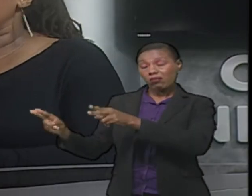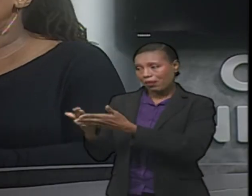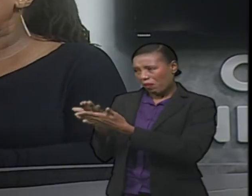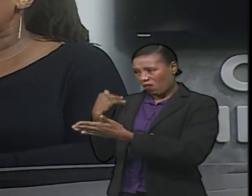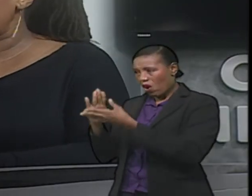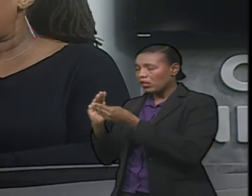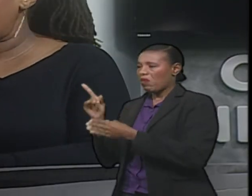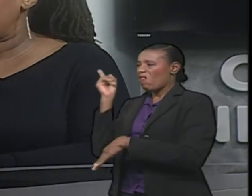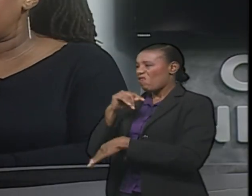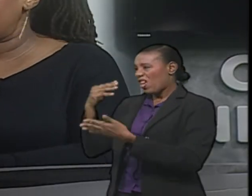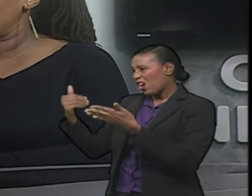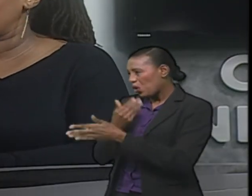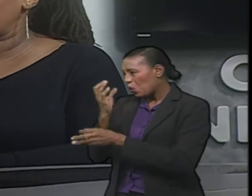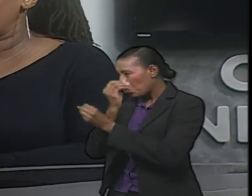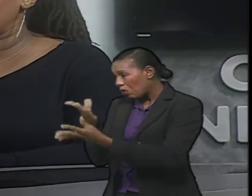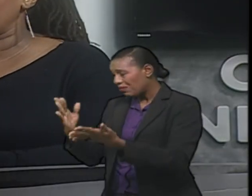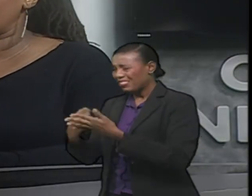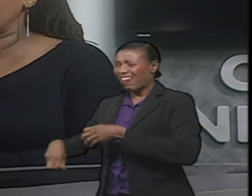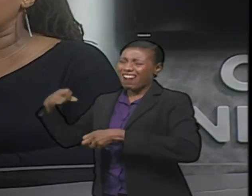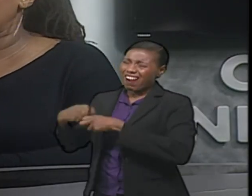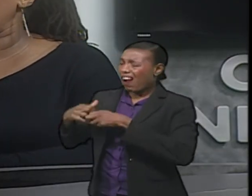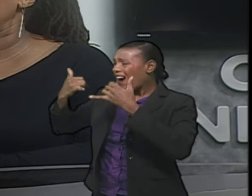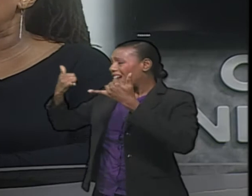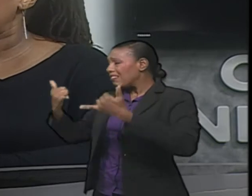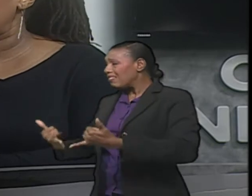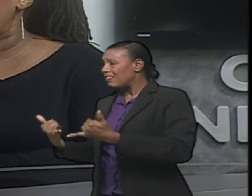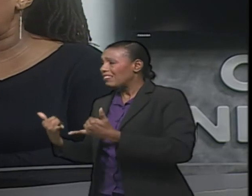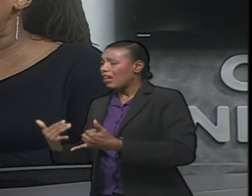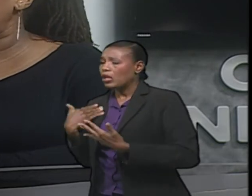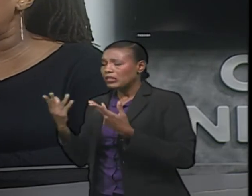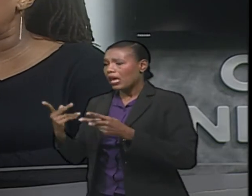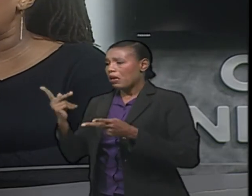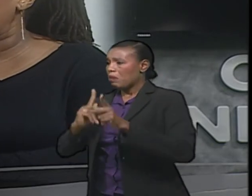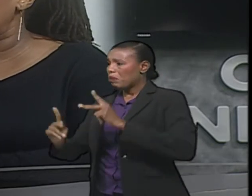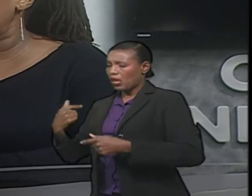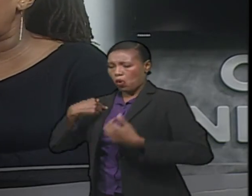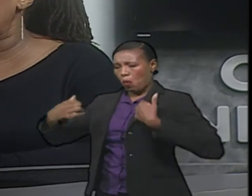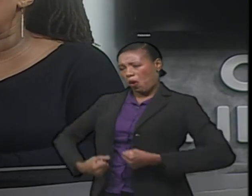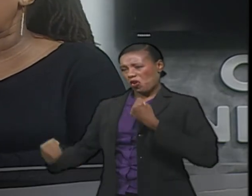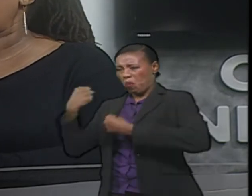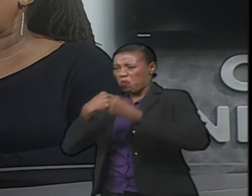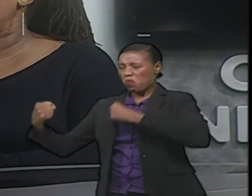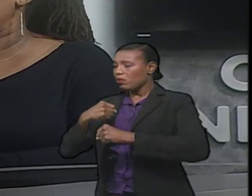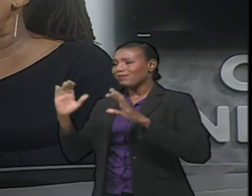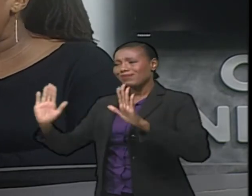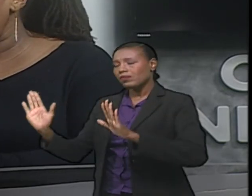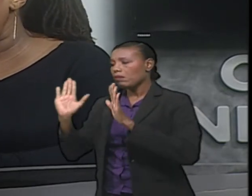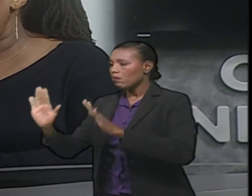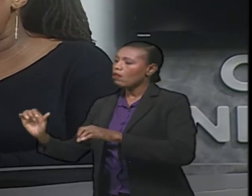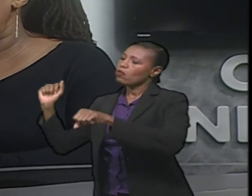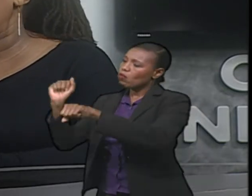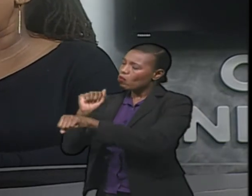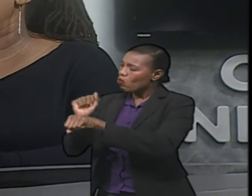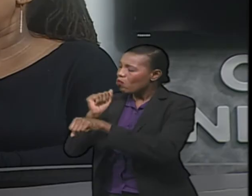and it's so hard now in this day and age. You don't have necessarily obvious physical threats but the threats that you're getting to the profession and to the integrity